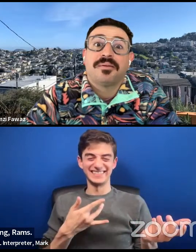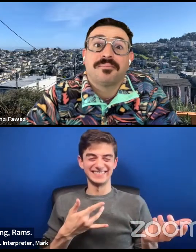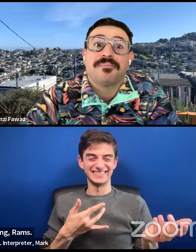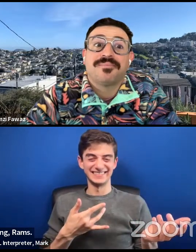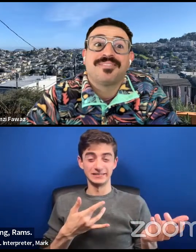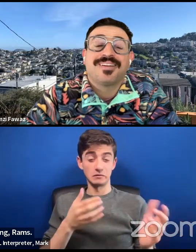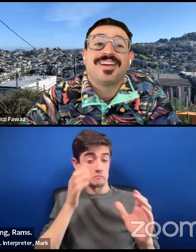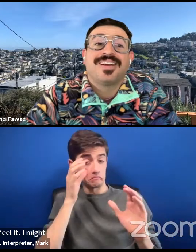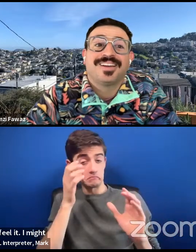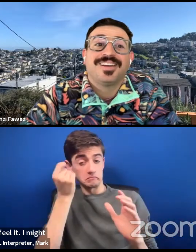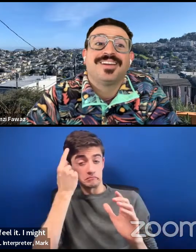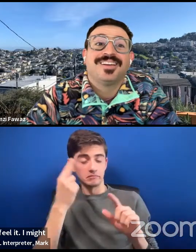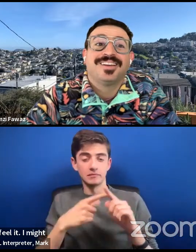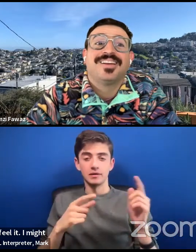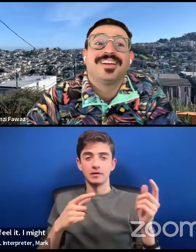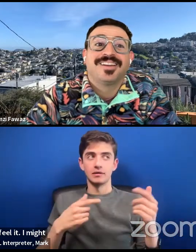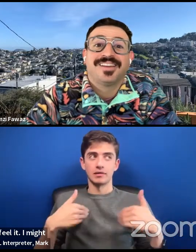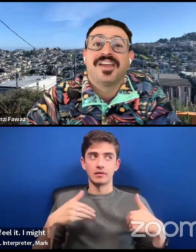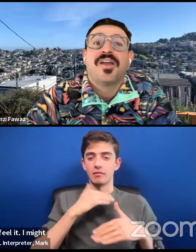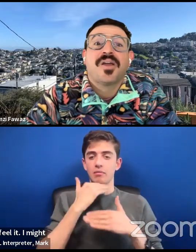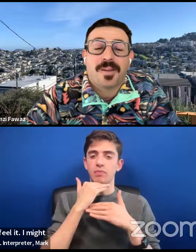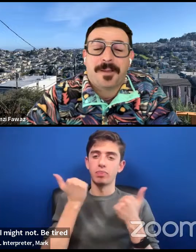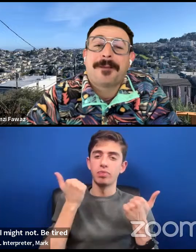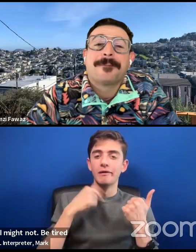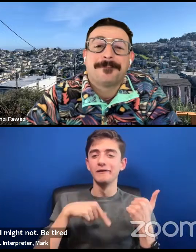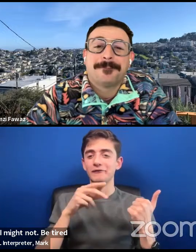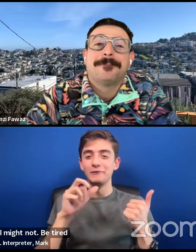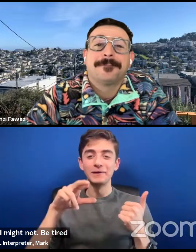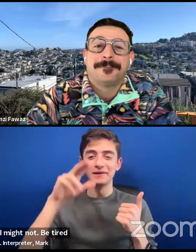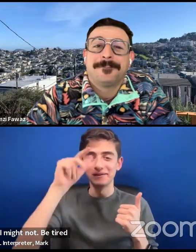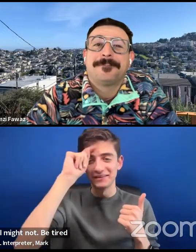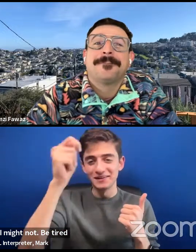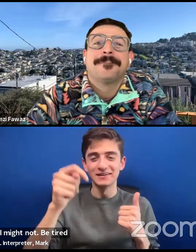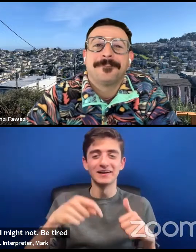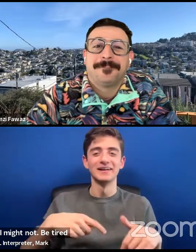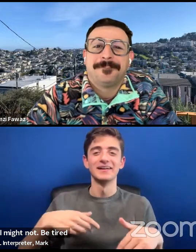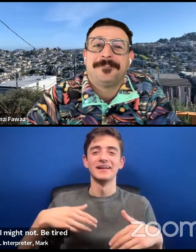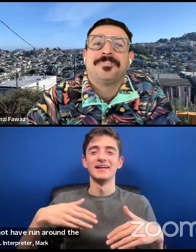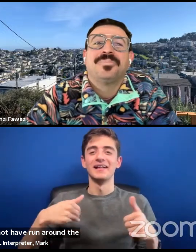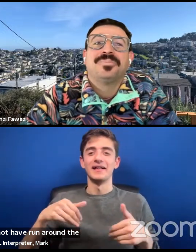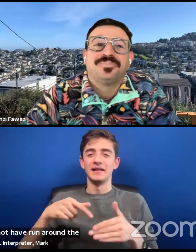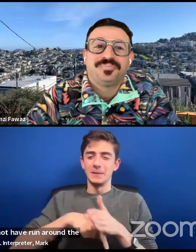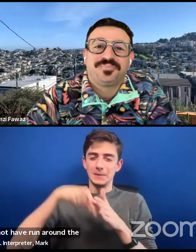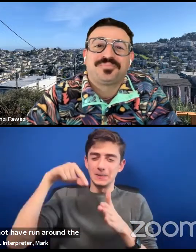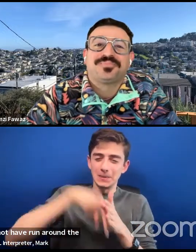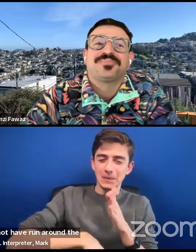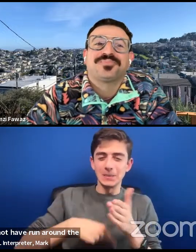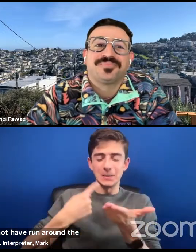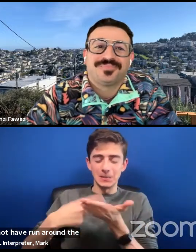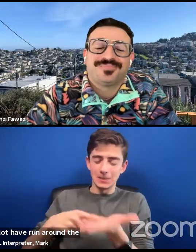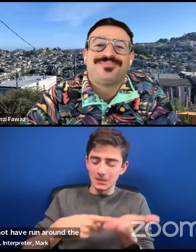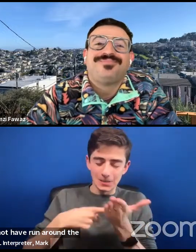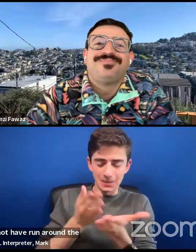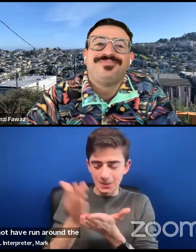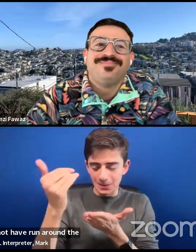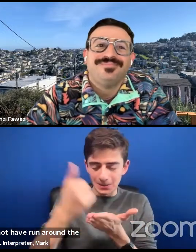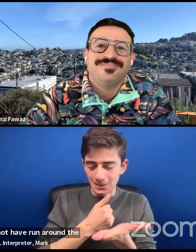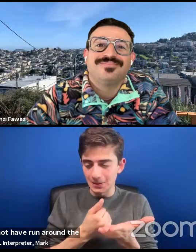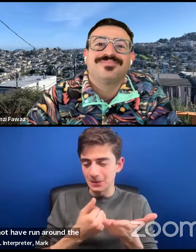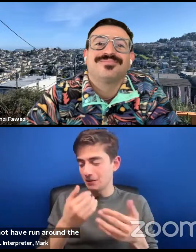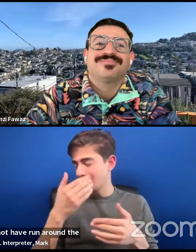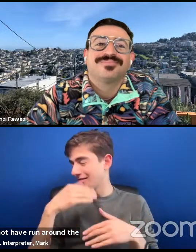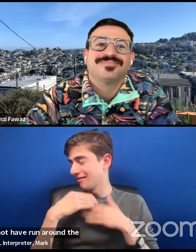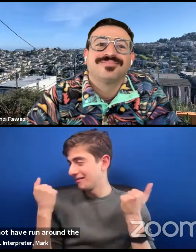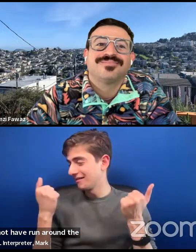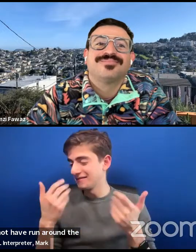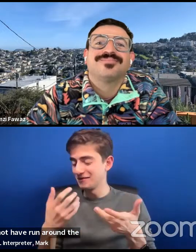be tired enough of queer theory. I might not have run around the track enough until I'm exhausted and think, want something else. I might